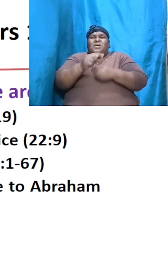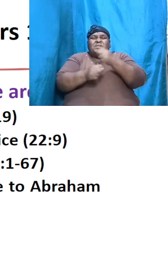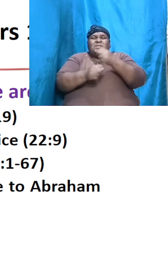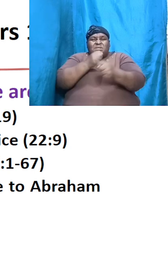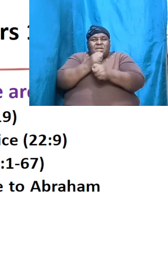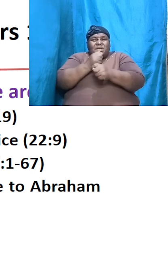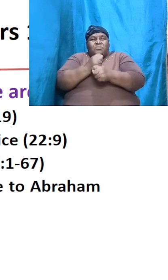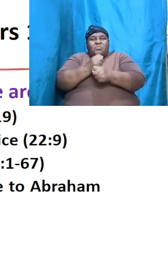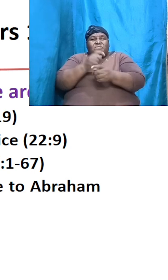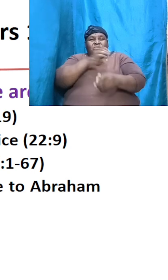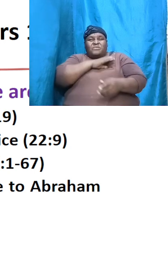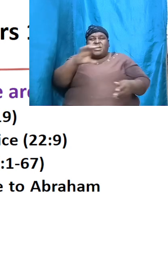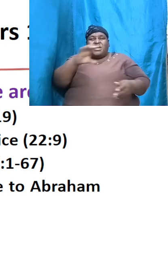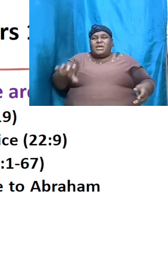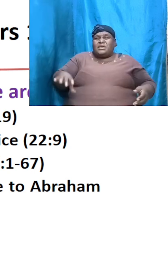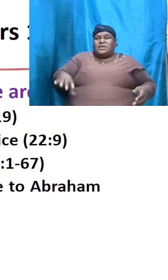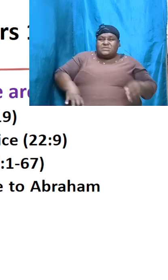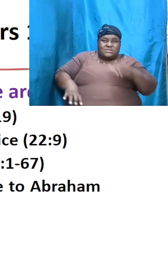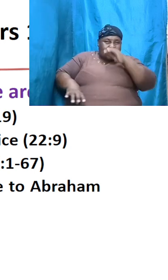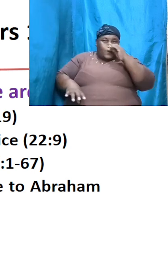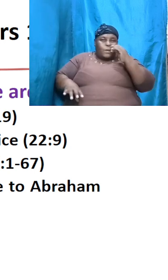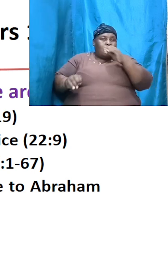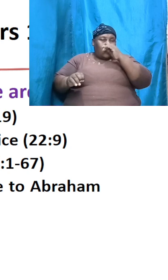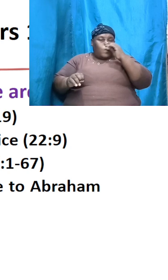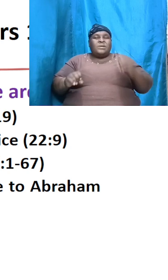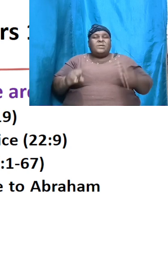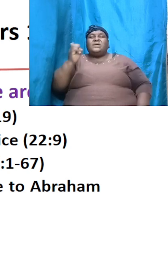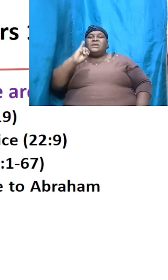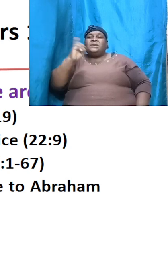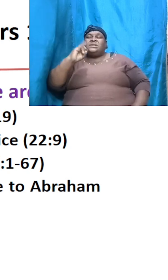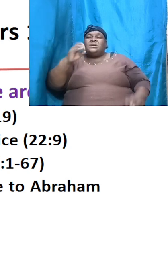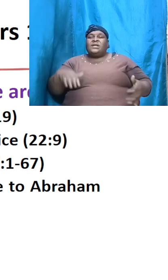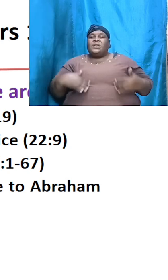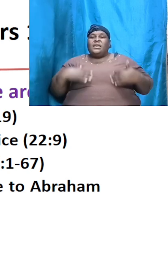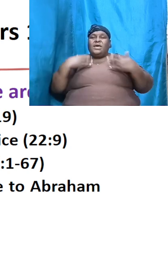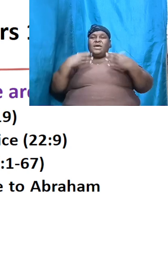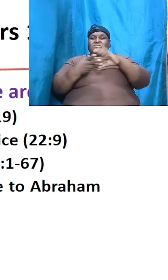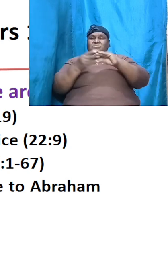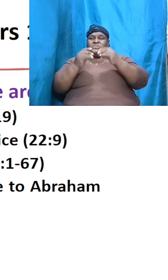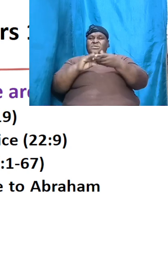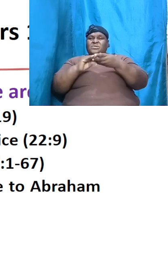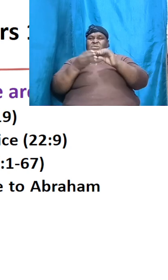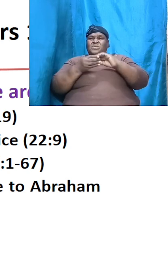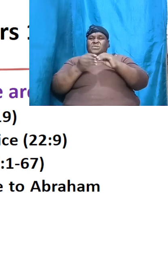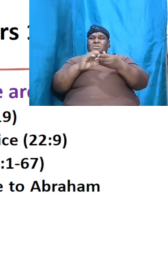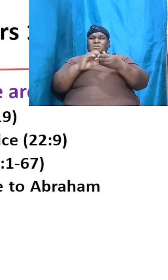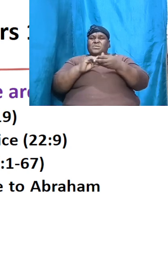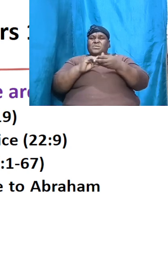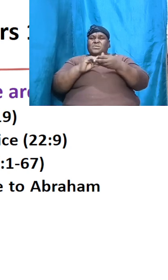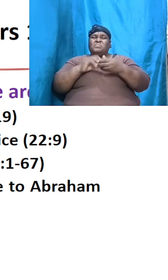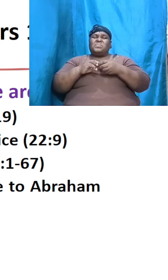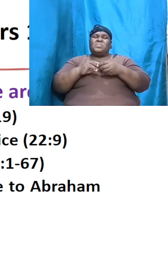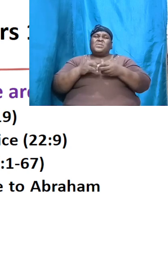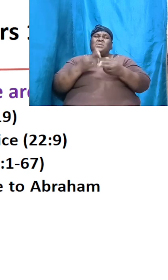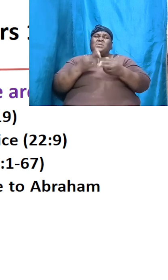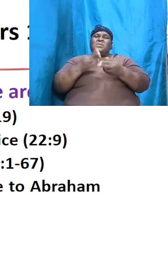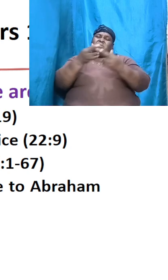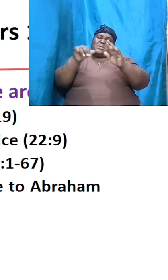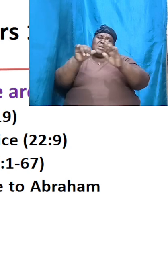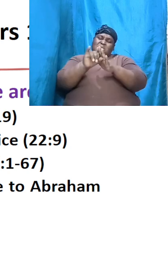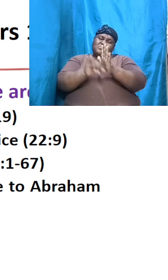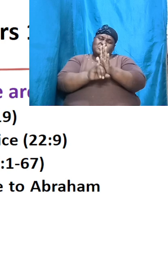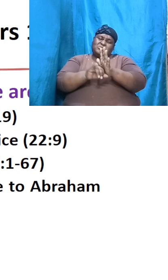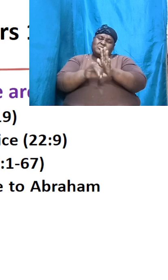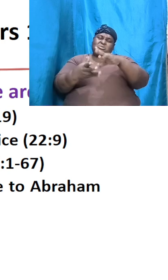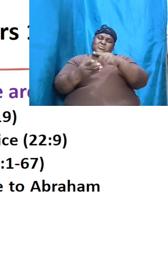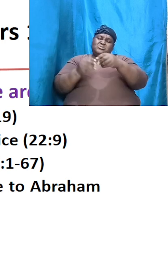life story to be none other than a type of the redemptive story that was supposed